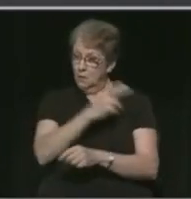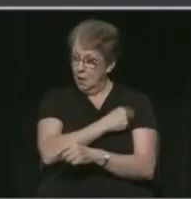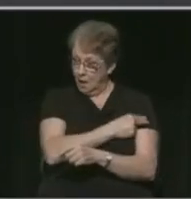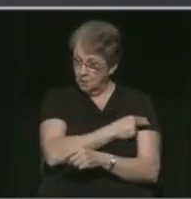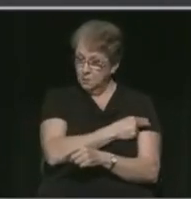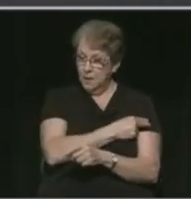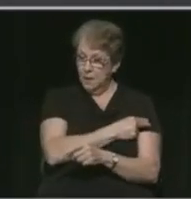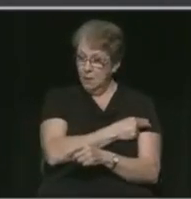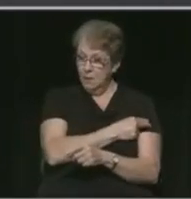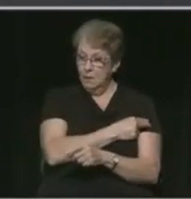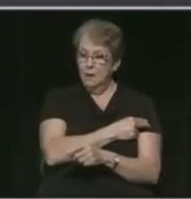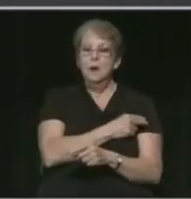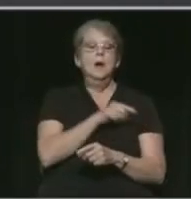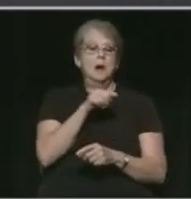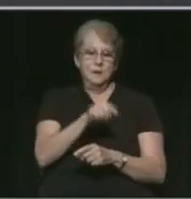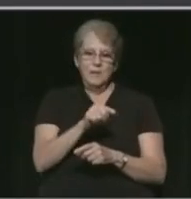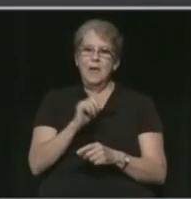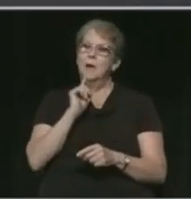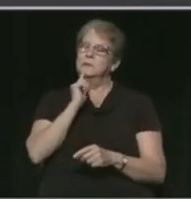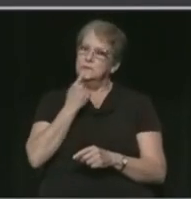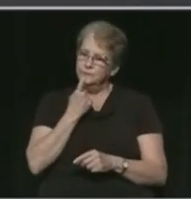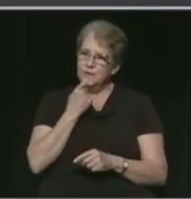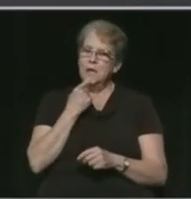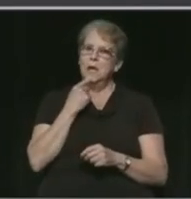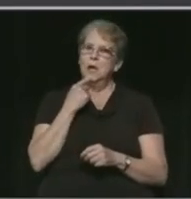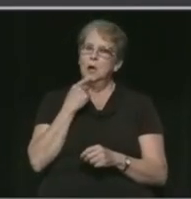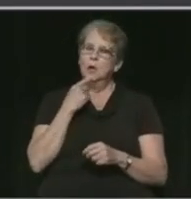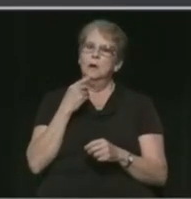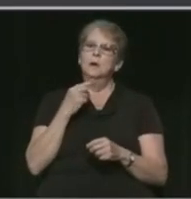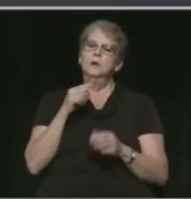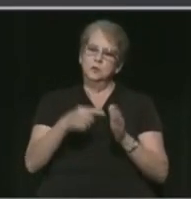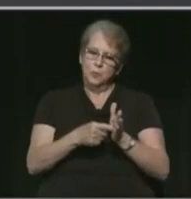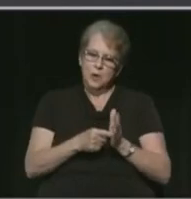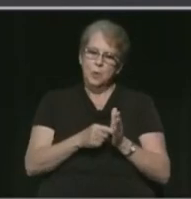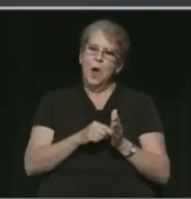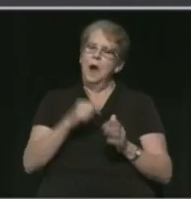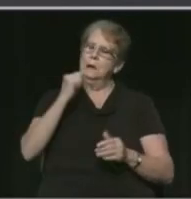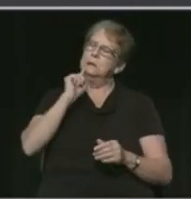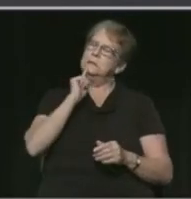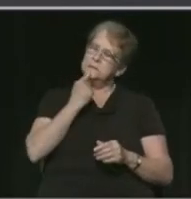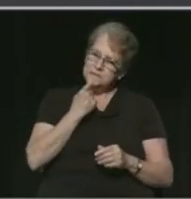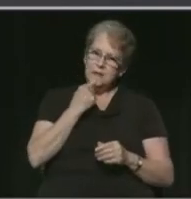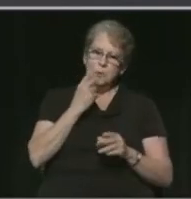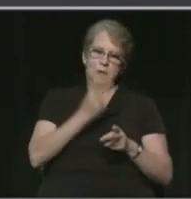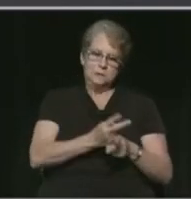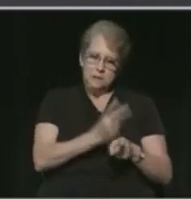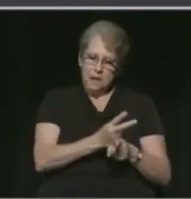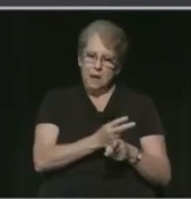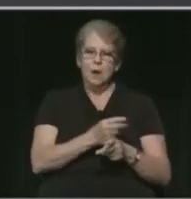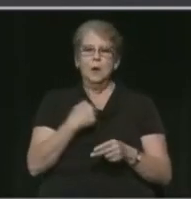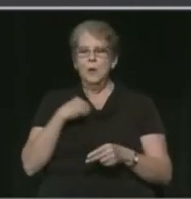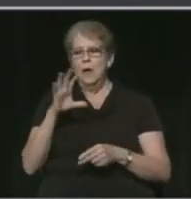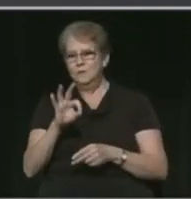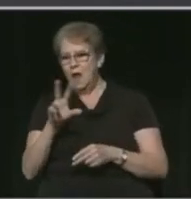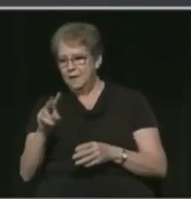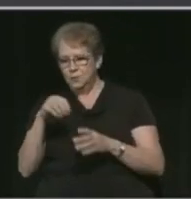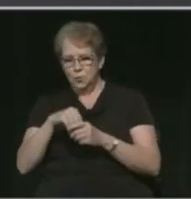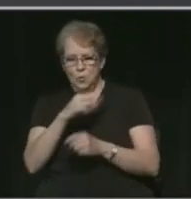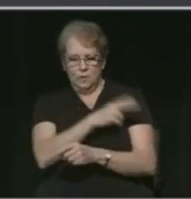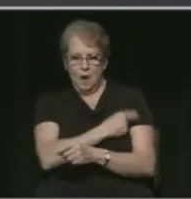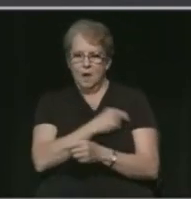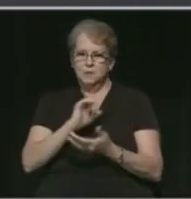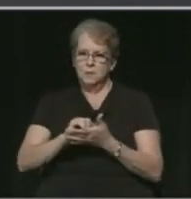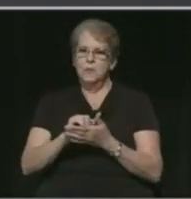the folks that are in the hospital have severe symptoms enough to require acute care. We have 92 people in the hospital who are either confirmed